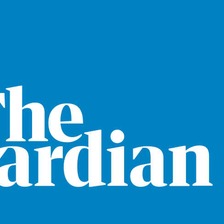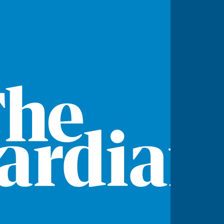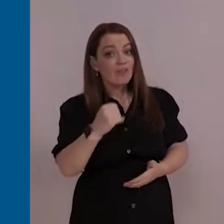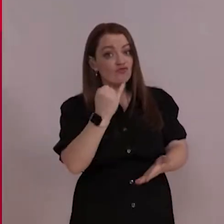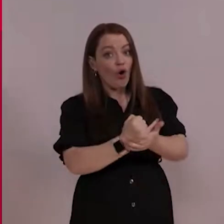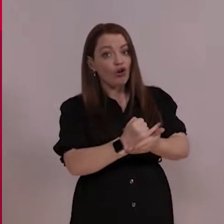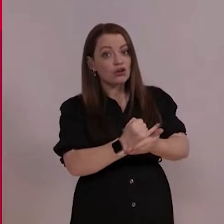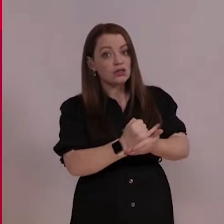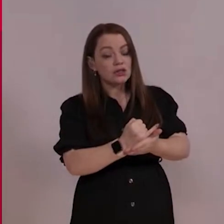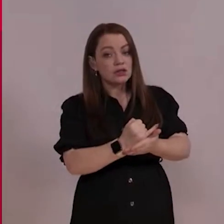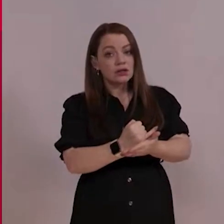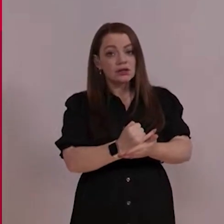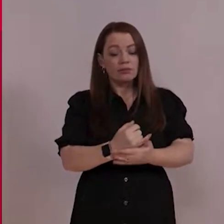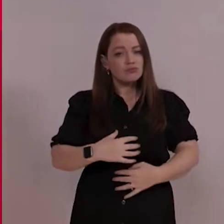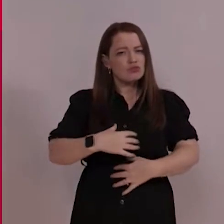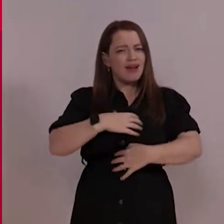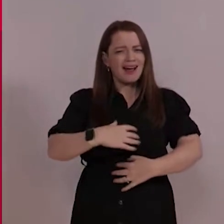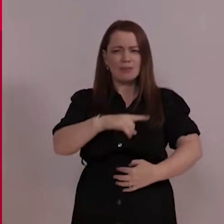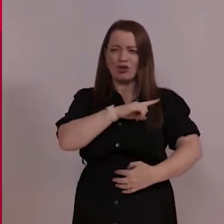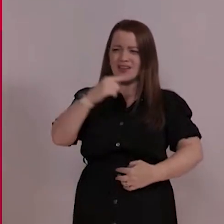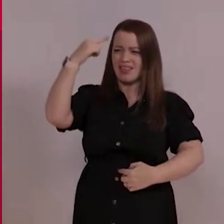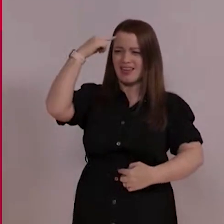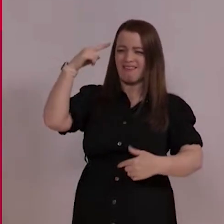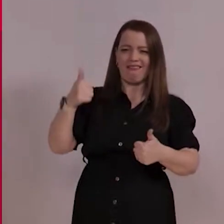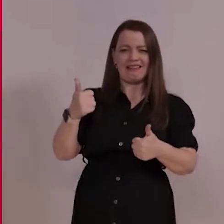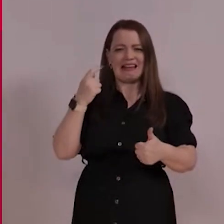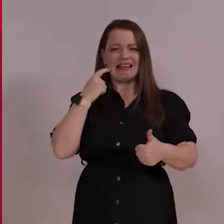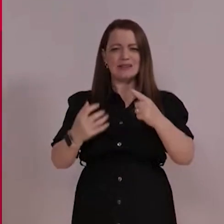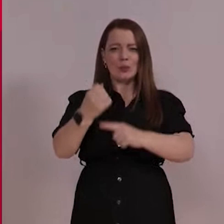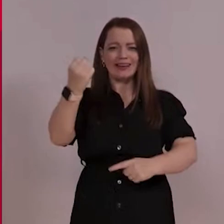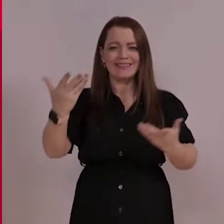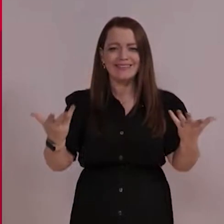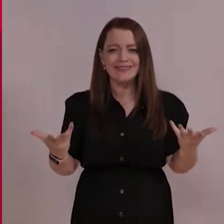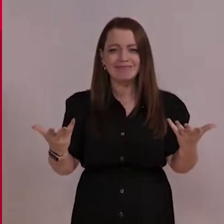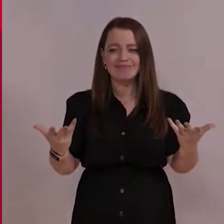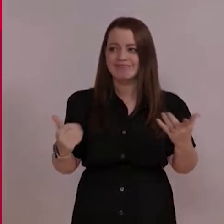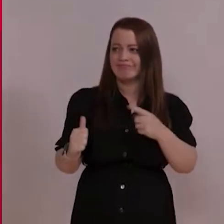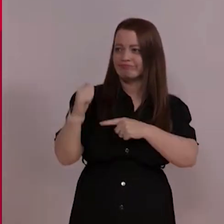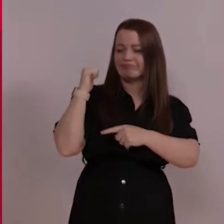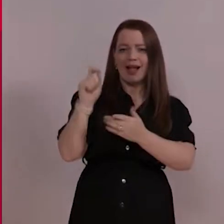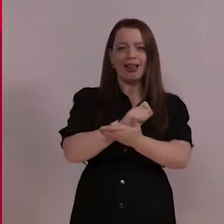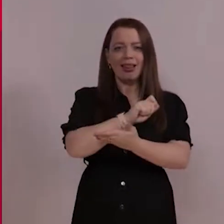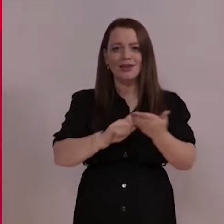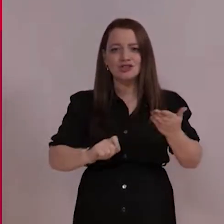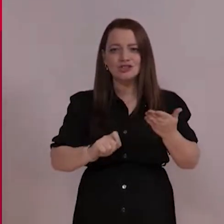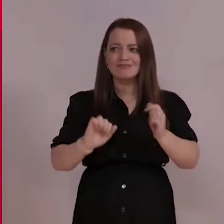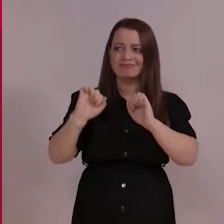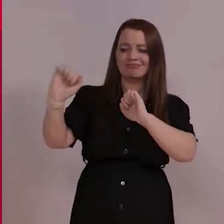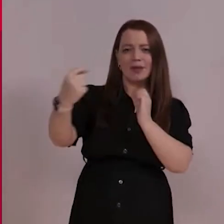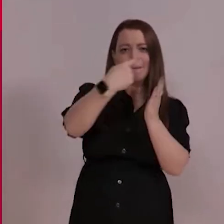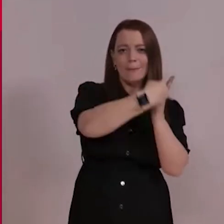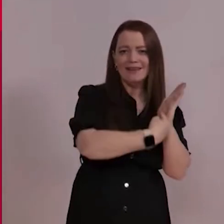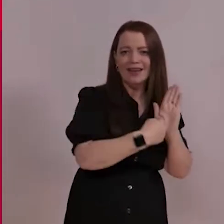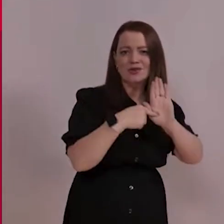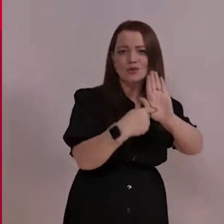I believe that it's a simple win for Liz Truss and her government. The last election, part of the Conservative Manifesto,